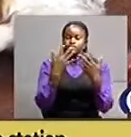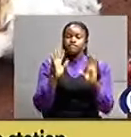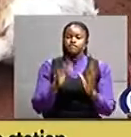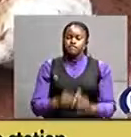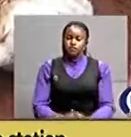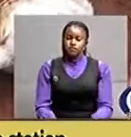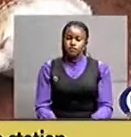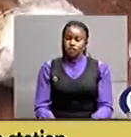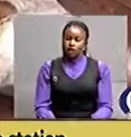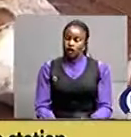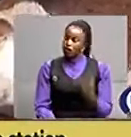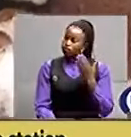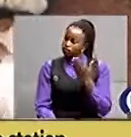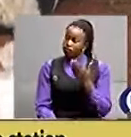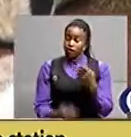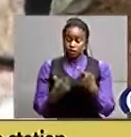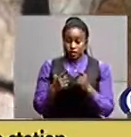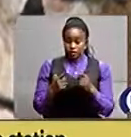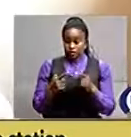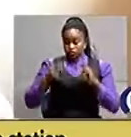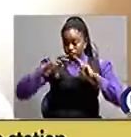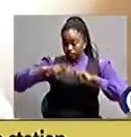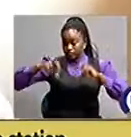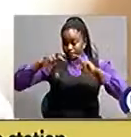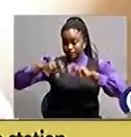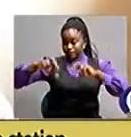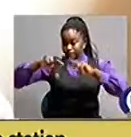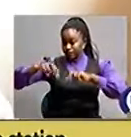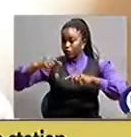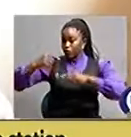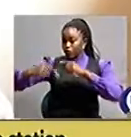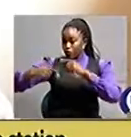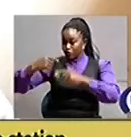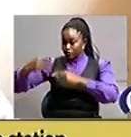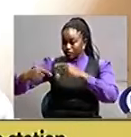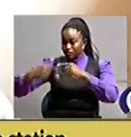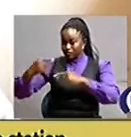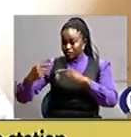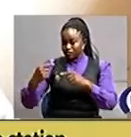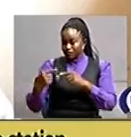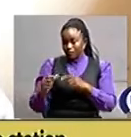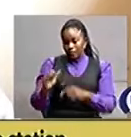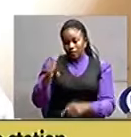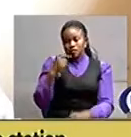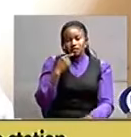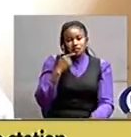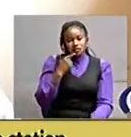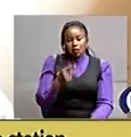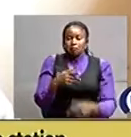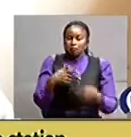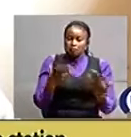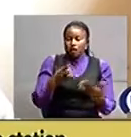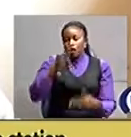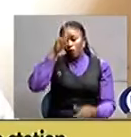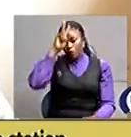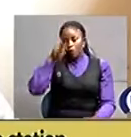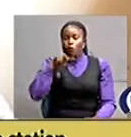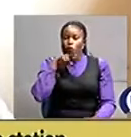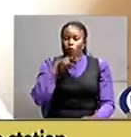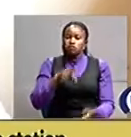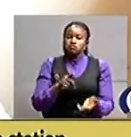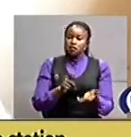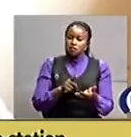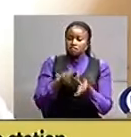we are our investigations are going on he says he got those goats from and